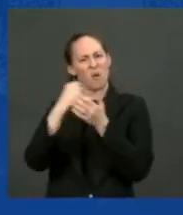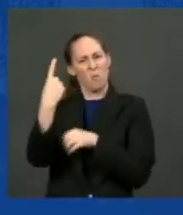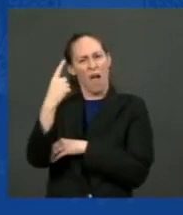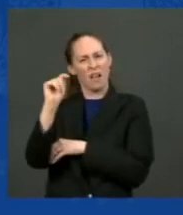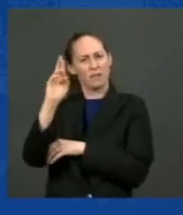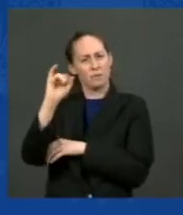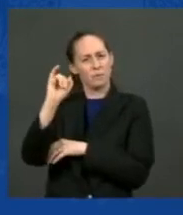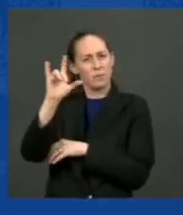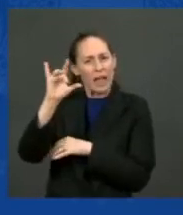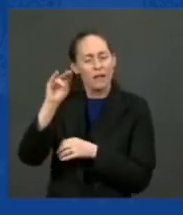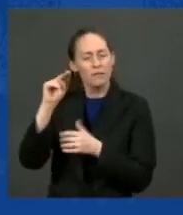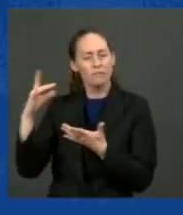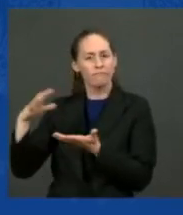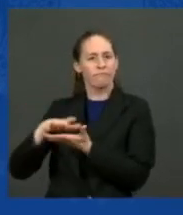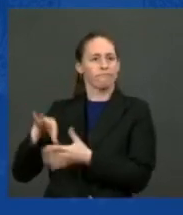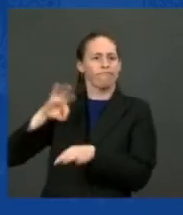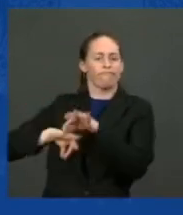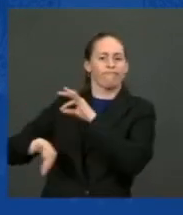$1 trillion.